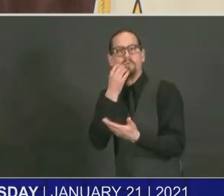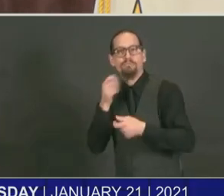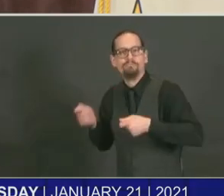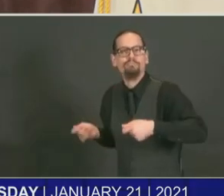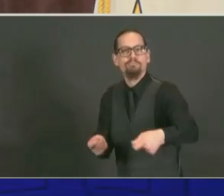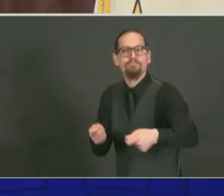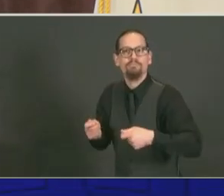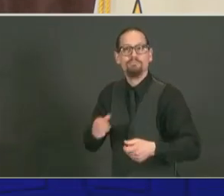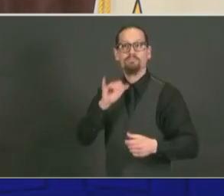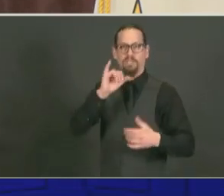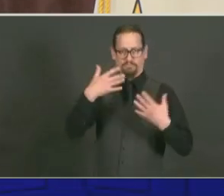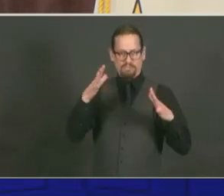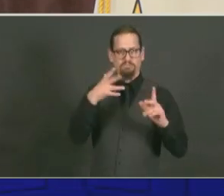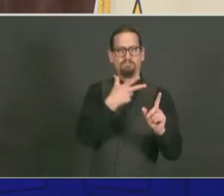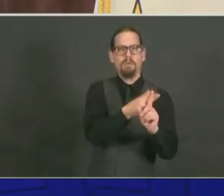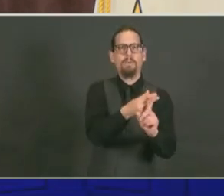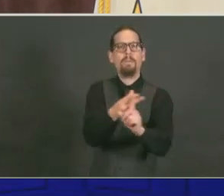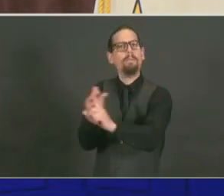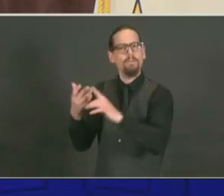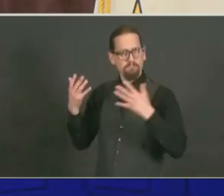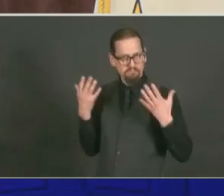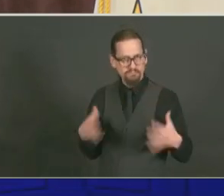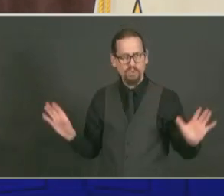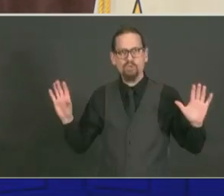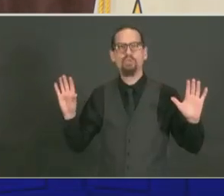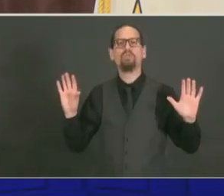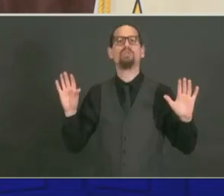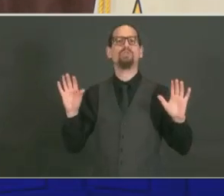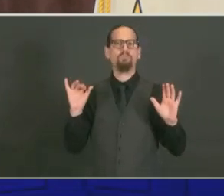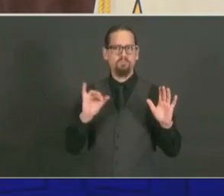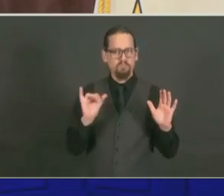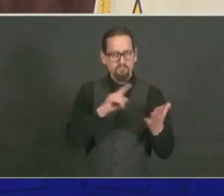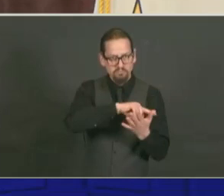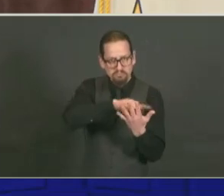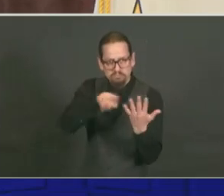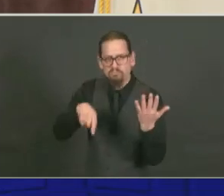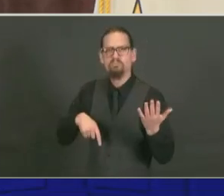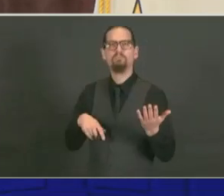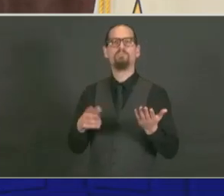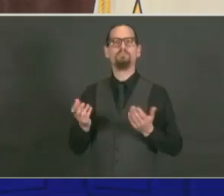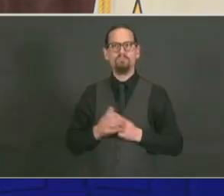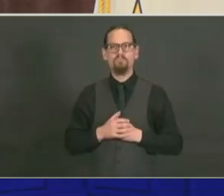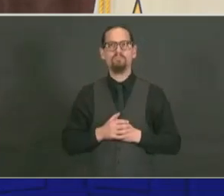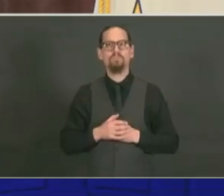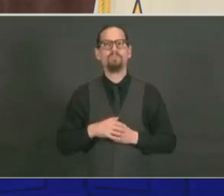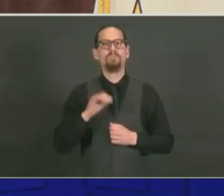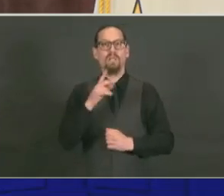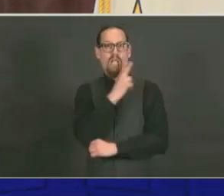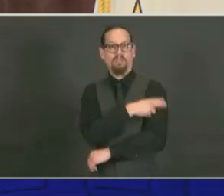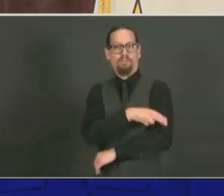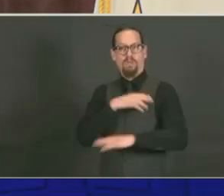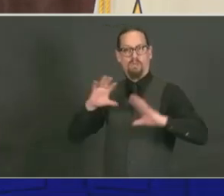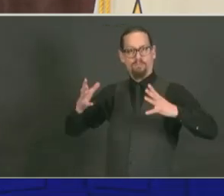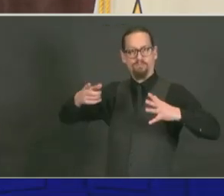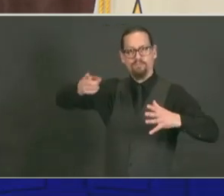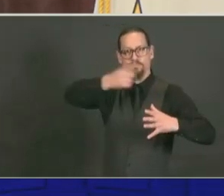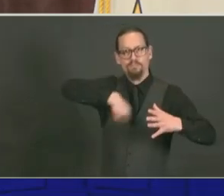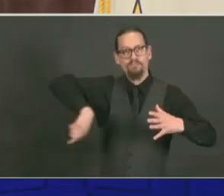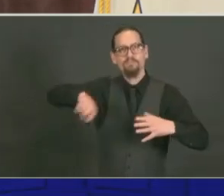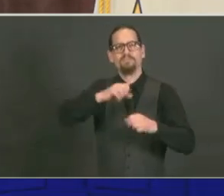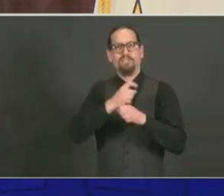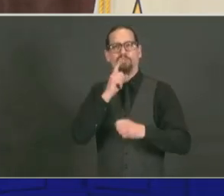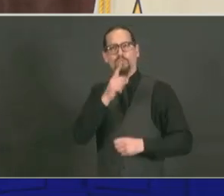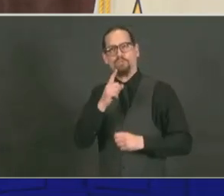system to get vaccinated. As the hospitals have moved into vaccinating their non